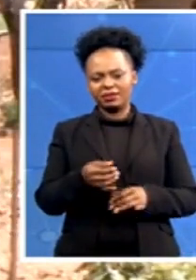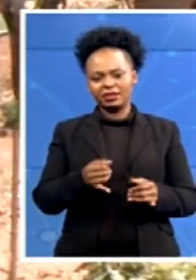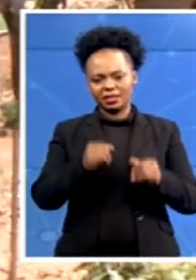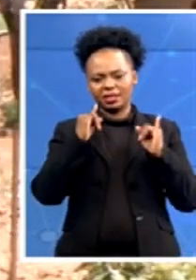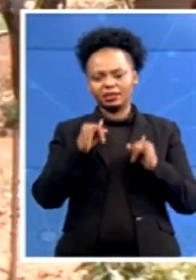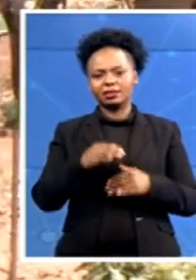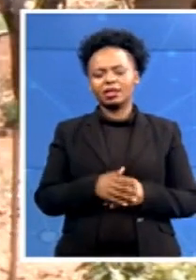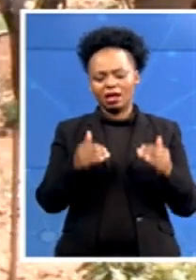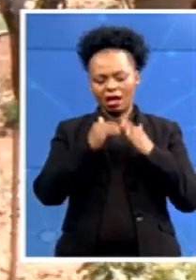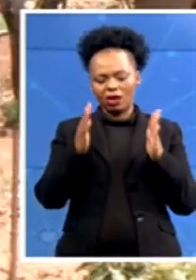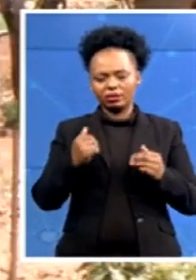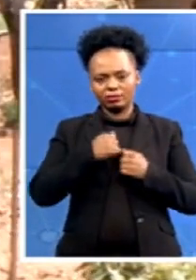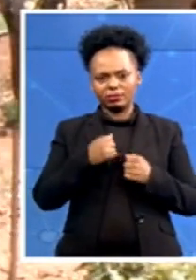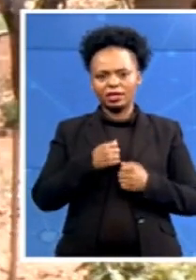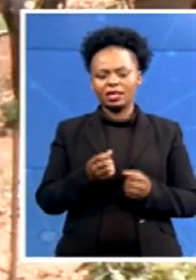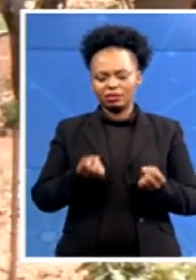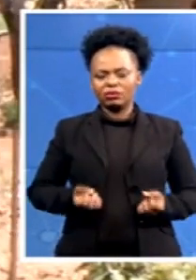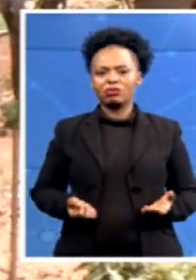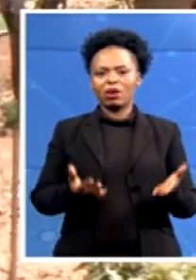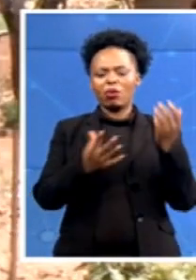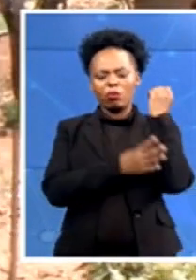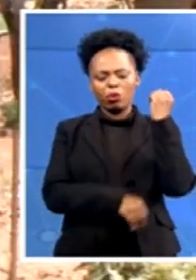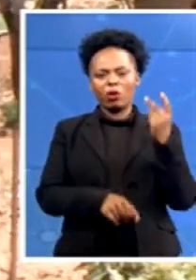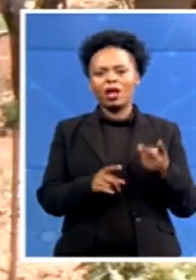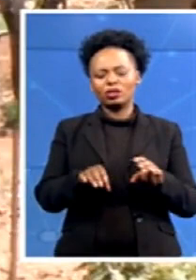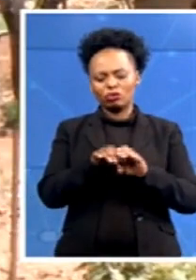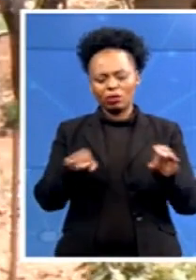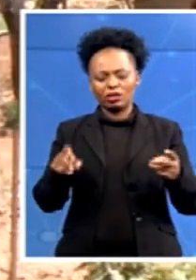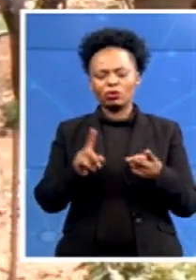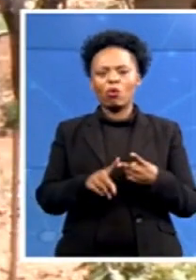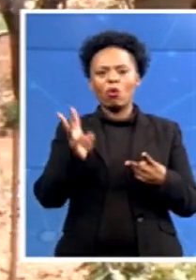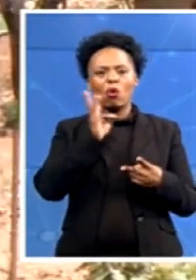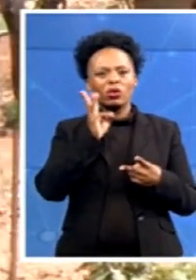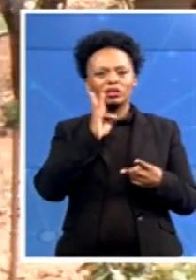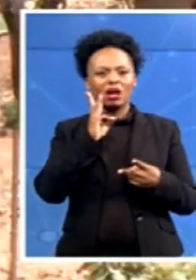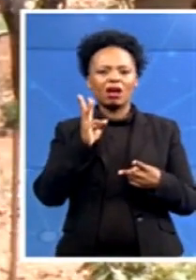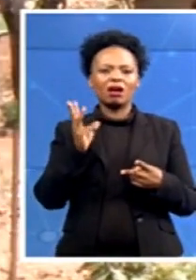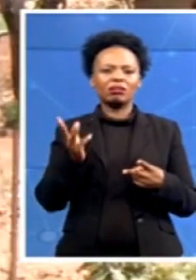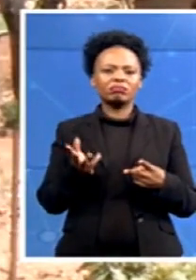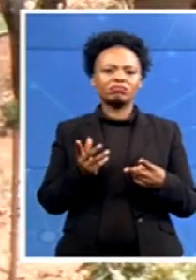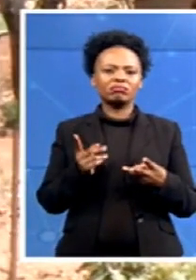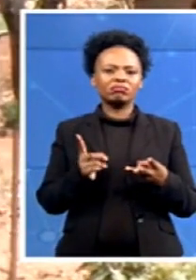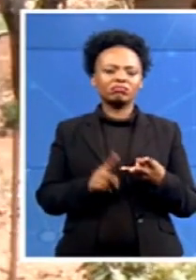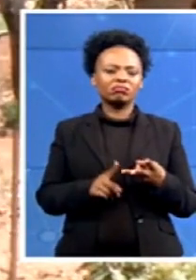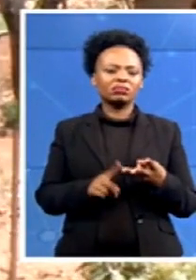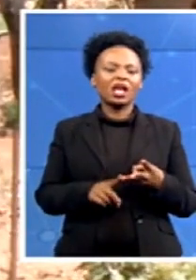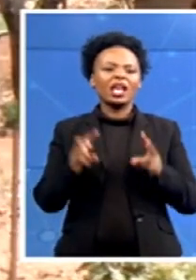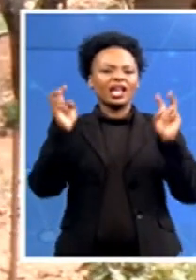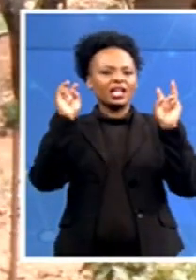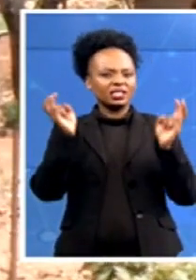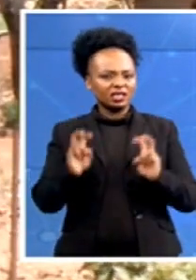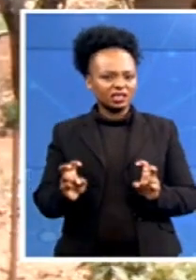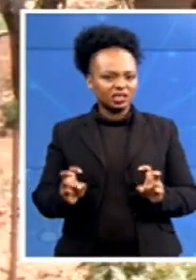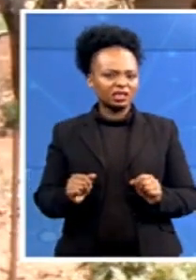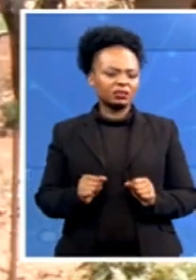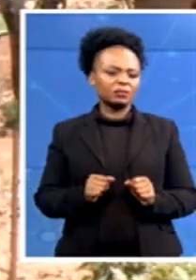very poor, storage, water, electricity also. Job. We're suffering with job.